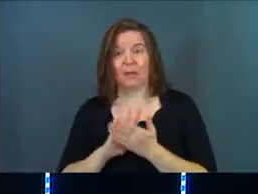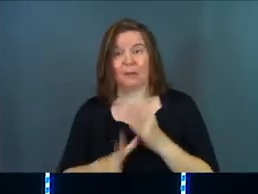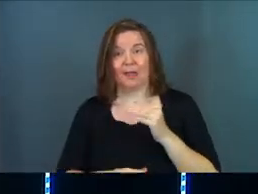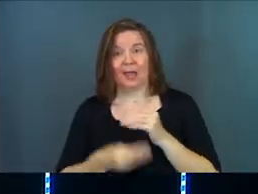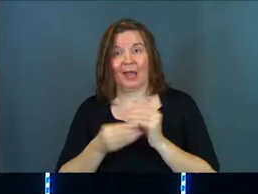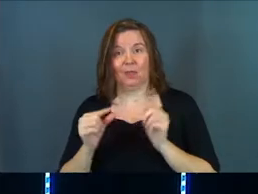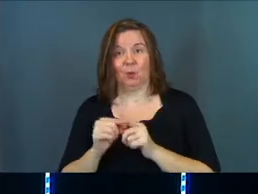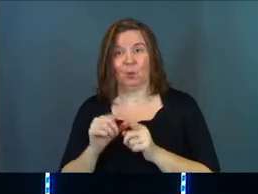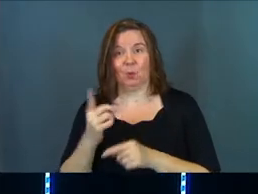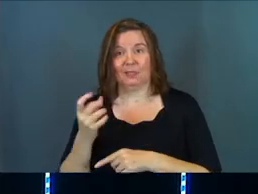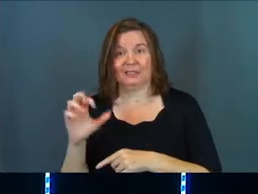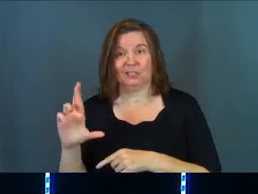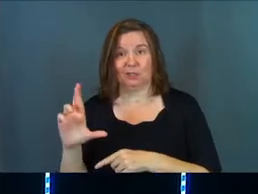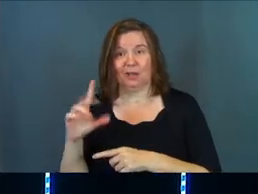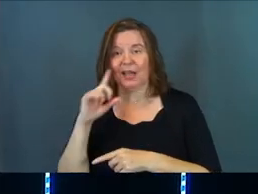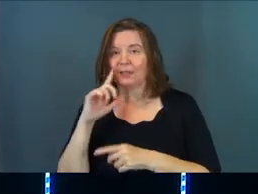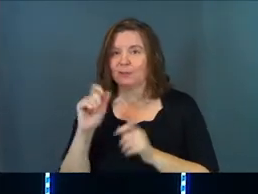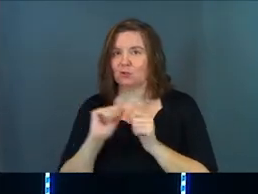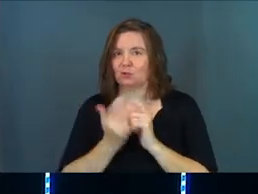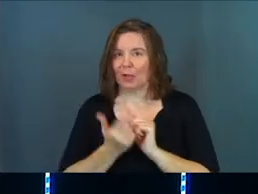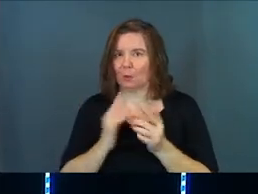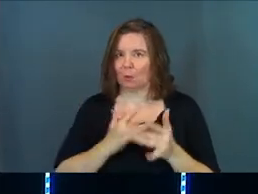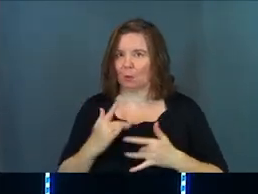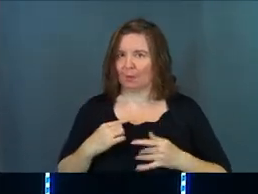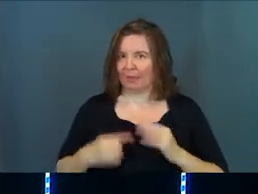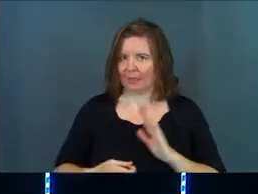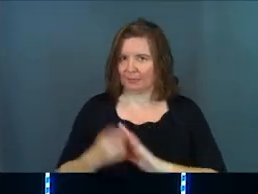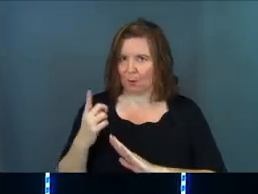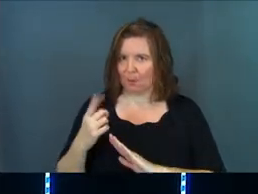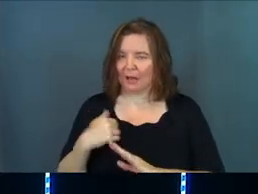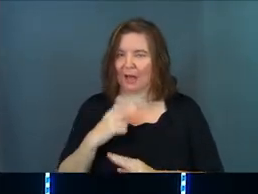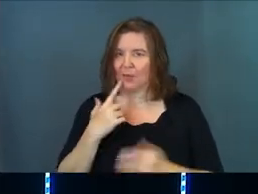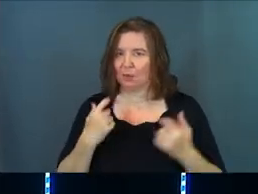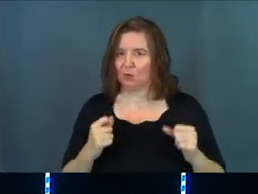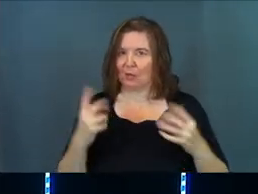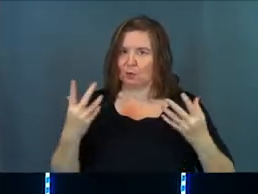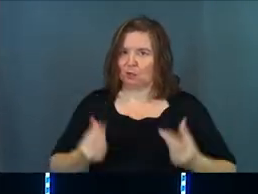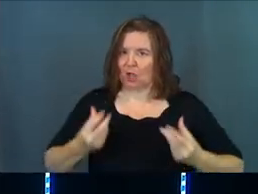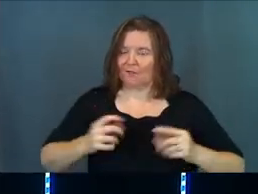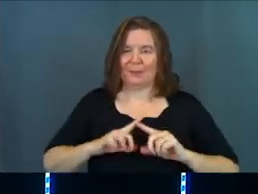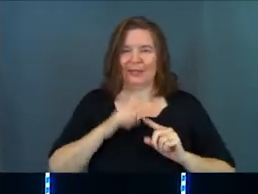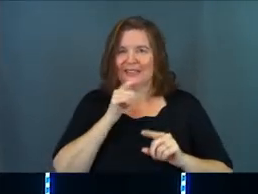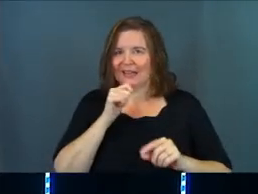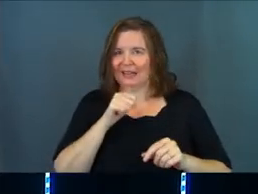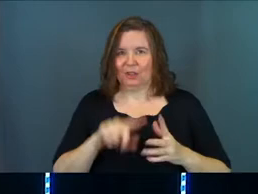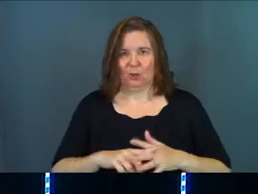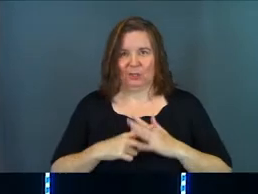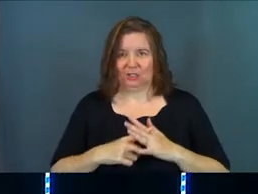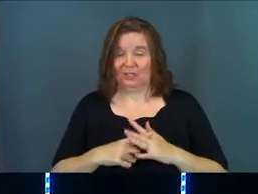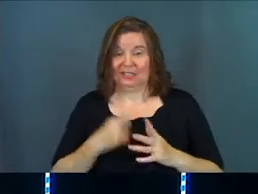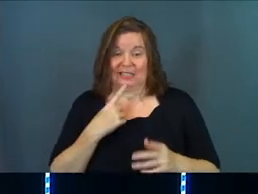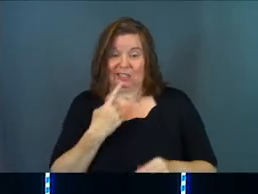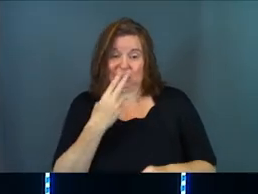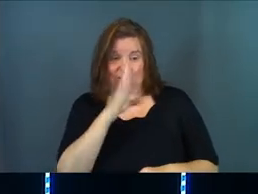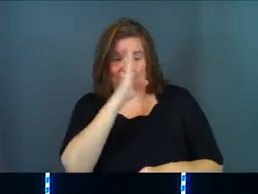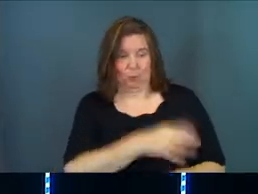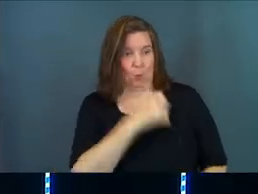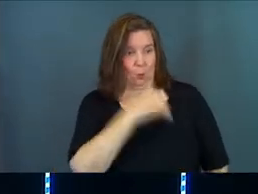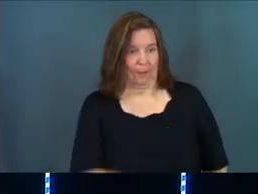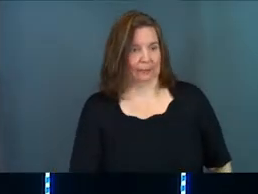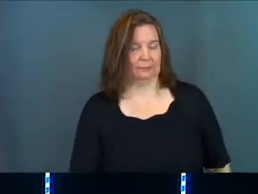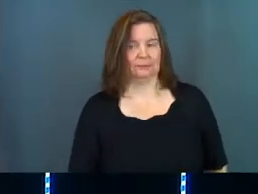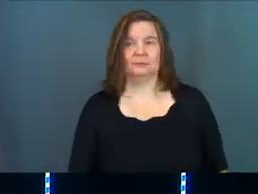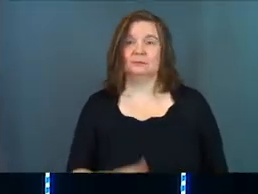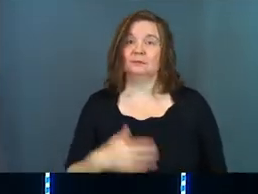the word dear in here. I think just because the translators were worried about this moment and they were trying to soften it, but it's not in the original. He just calls her woman.